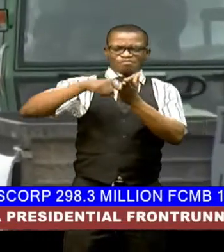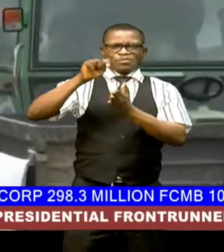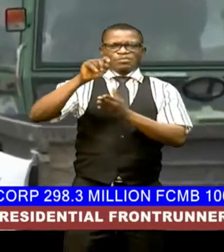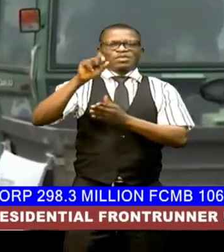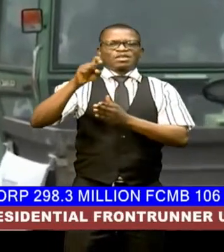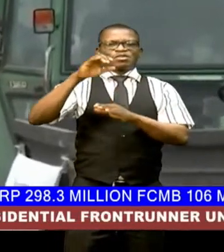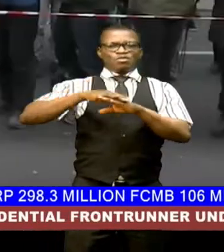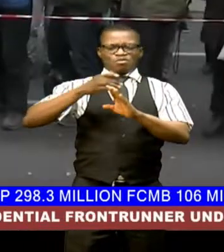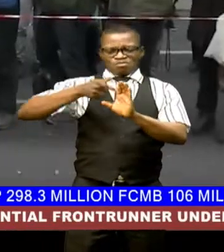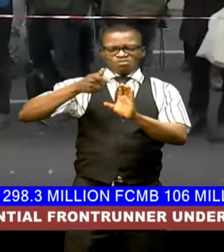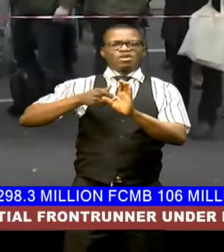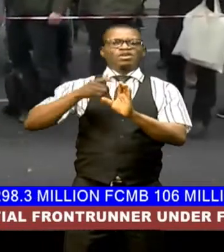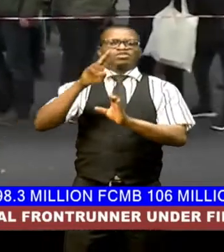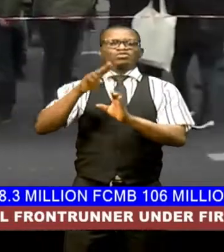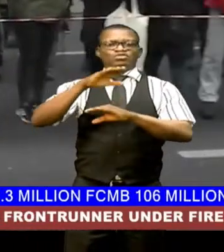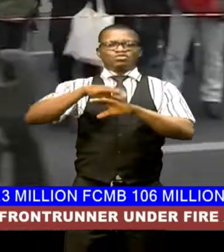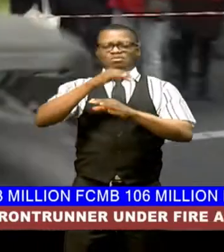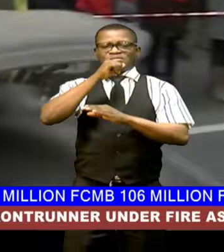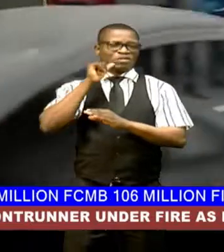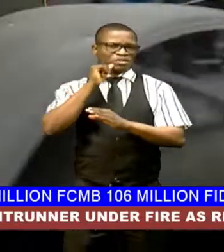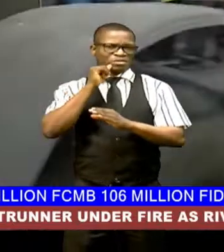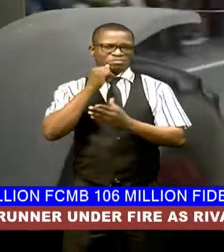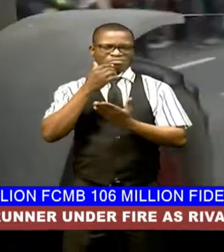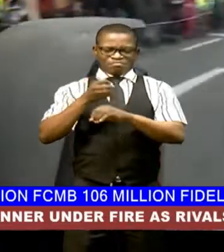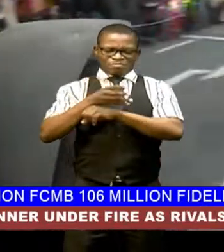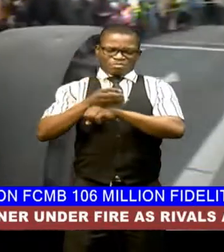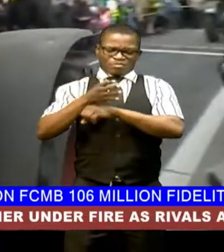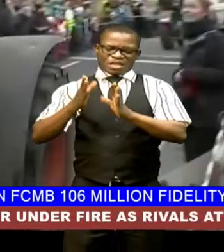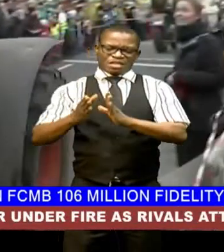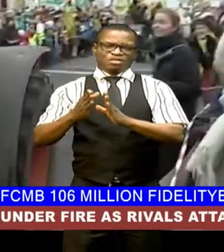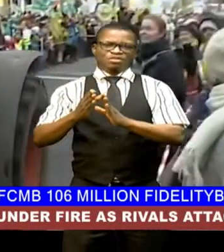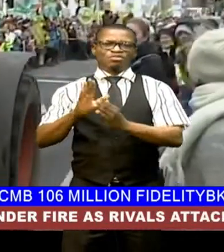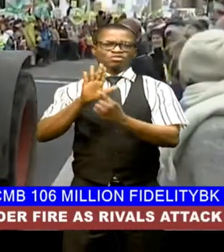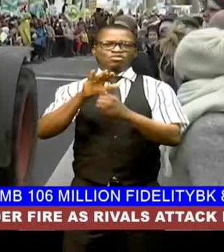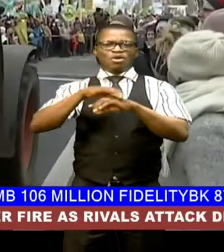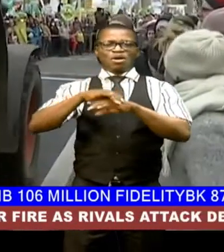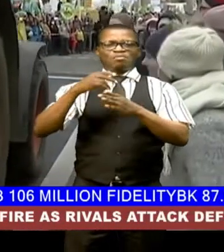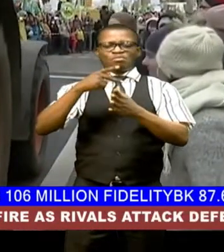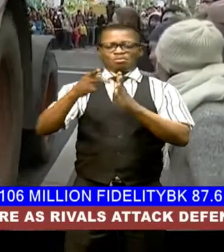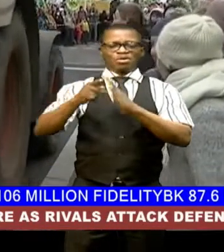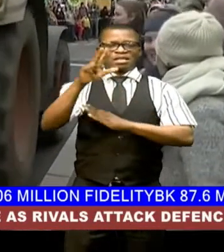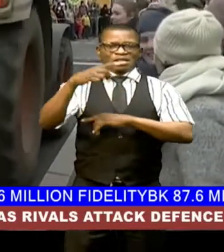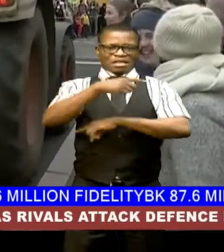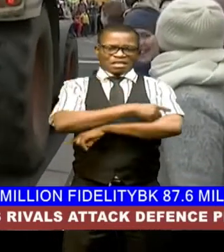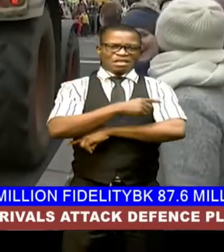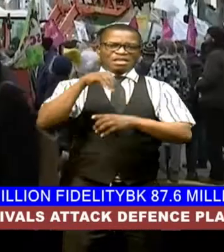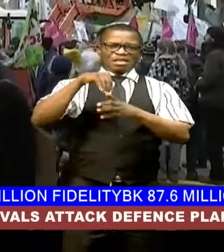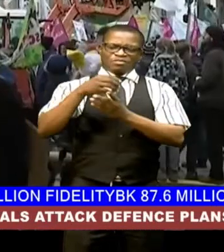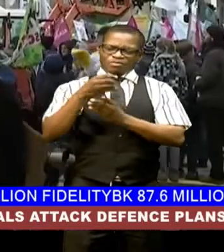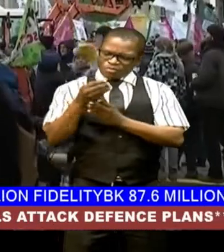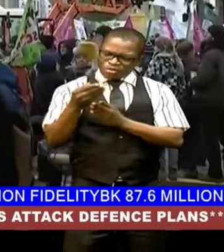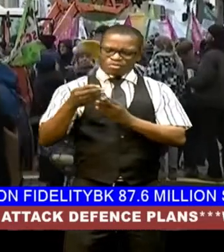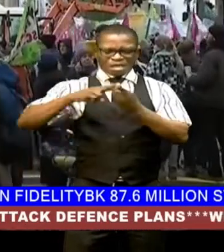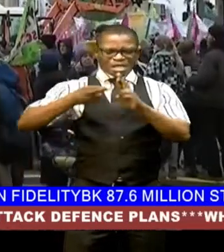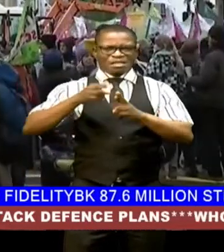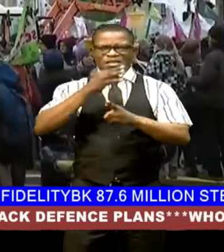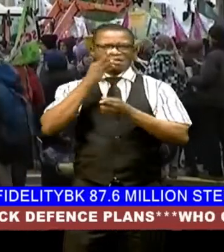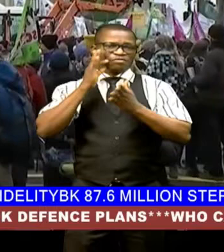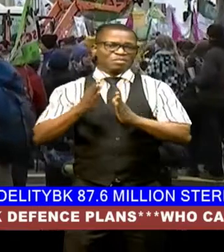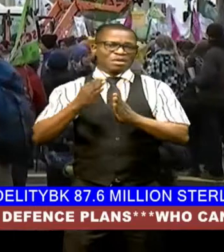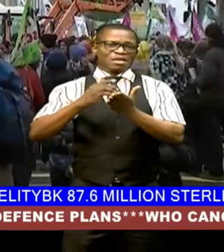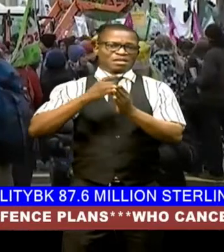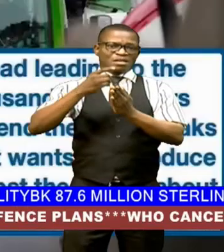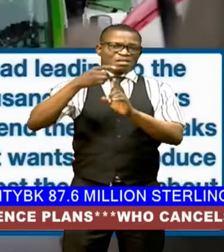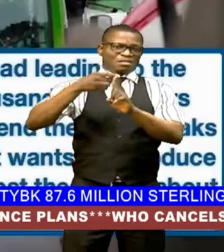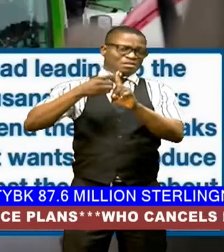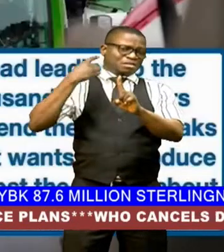in agriculture chancellor olaf shows unpopular three-day coalition infuriated farmers last month by